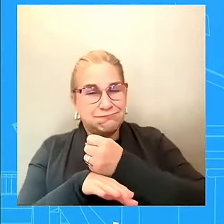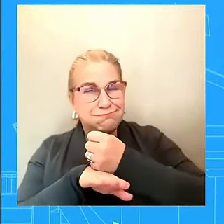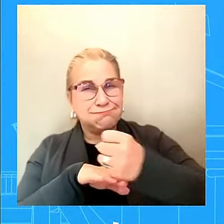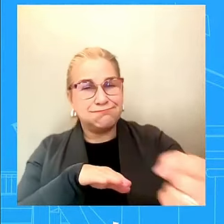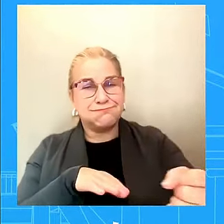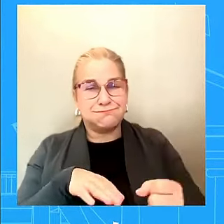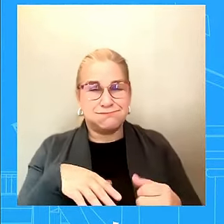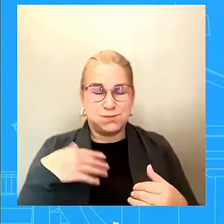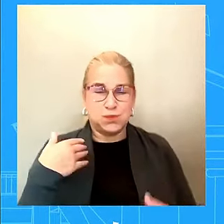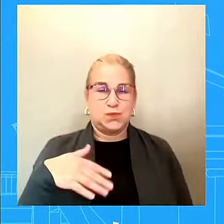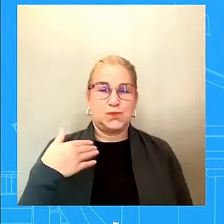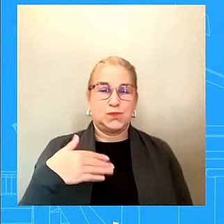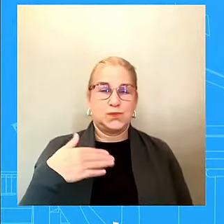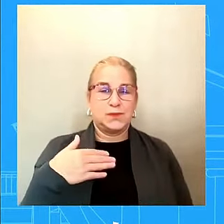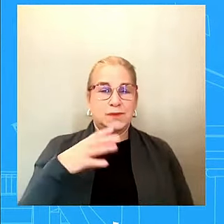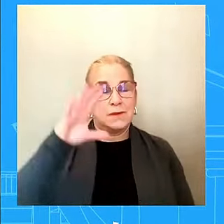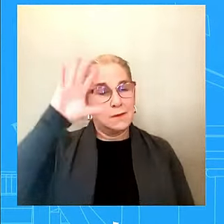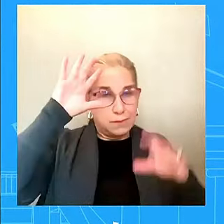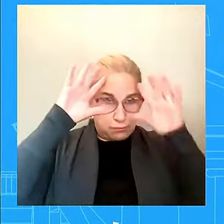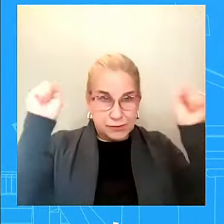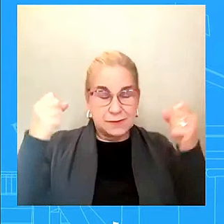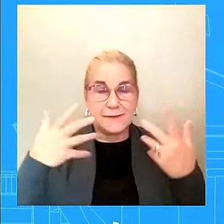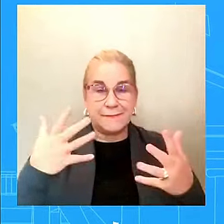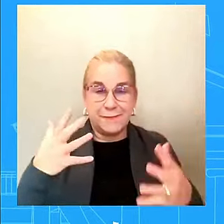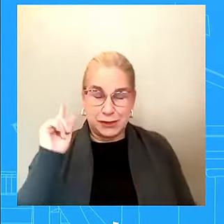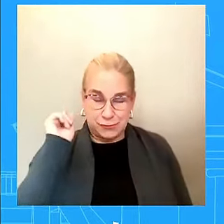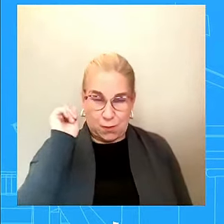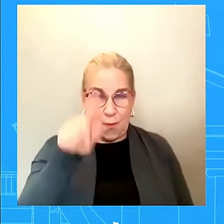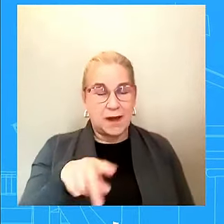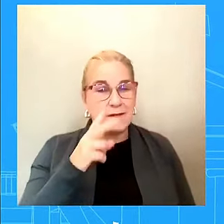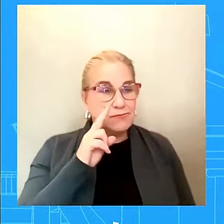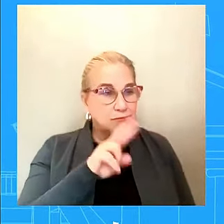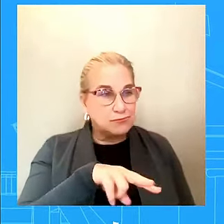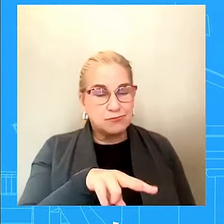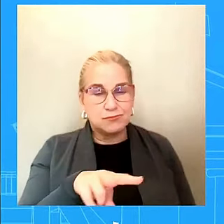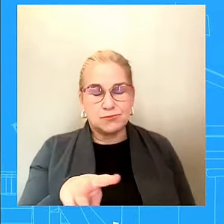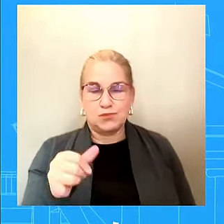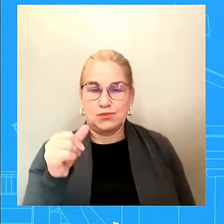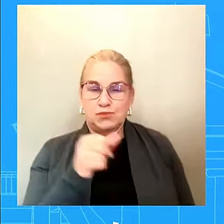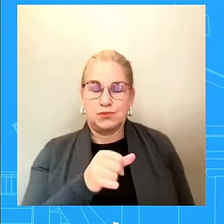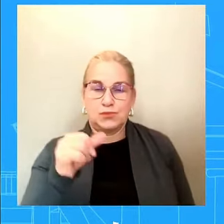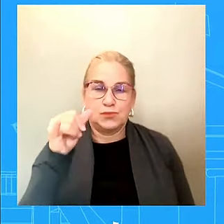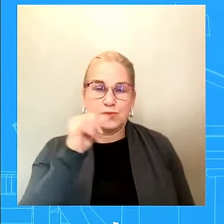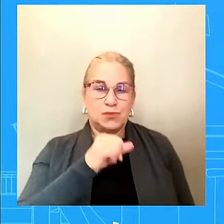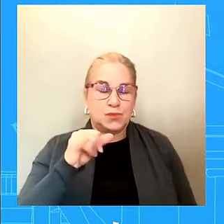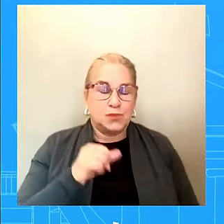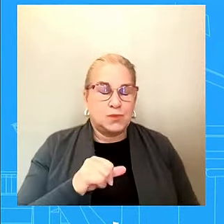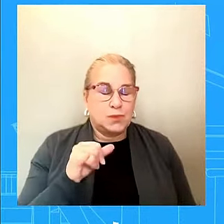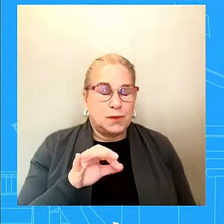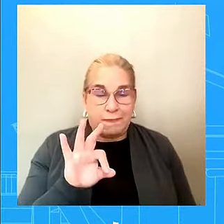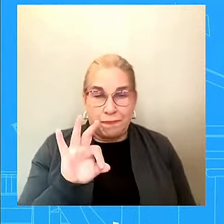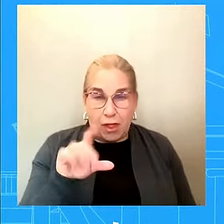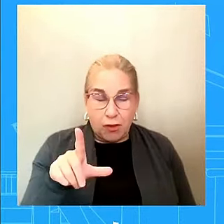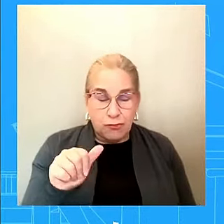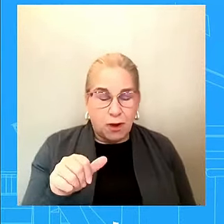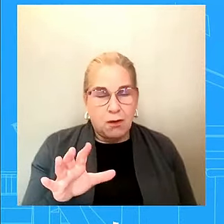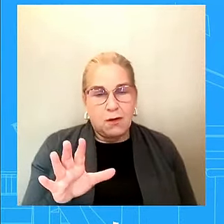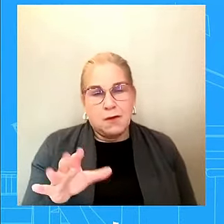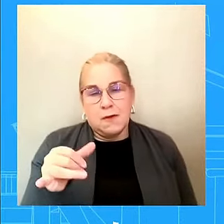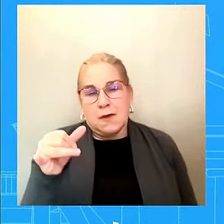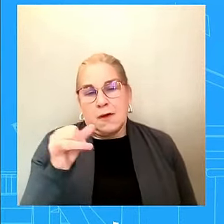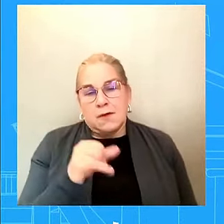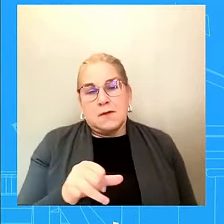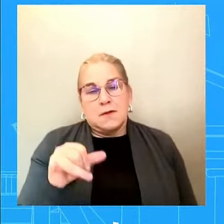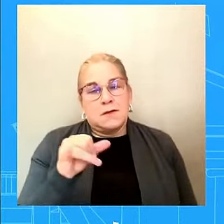obviously, what, uh, occurred in, in, uh, in Florida after Hurricane Milton. And so we want to make sure those funds are there. Speaker